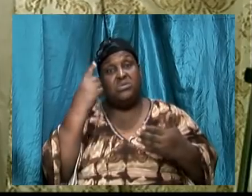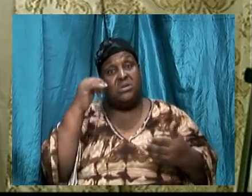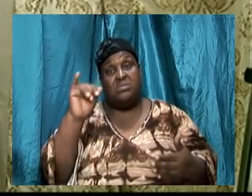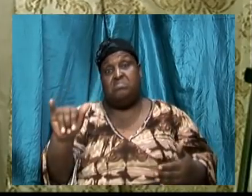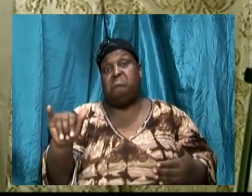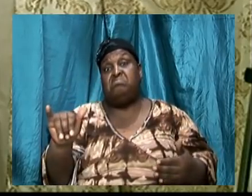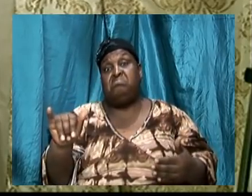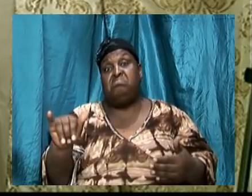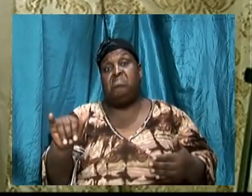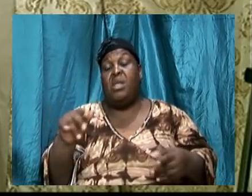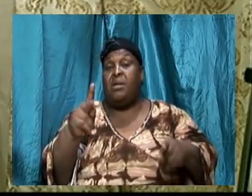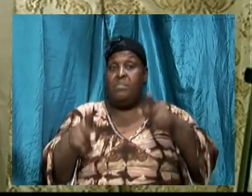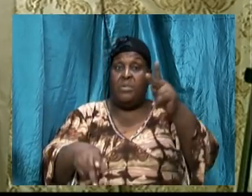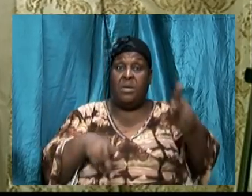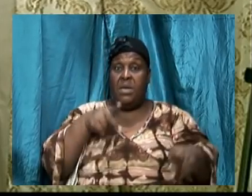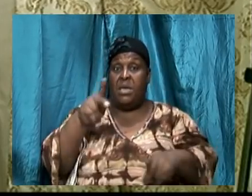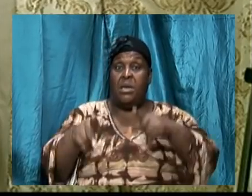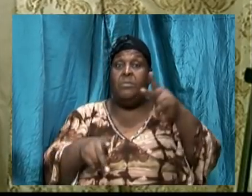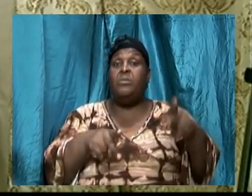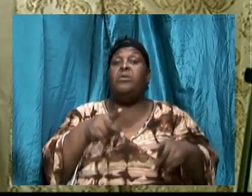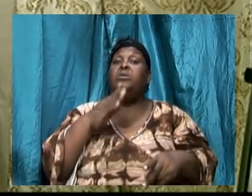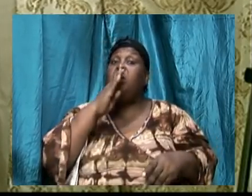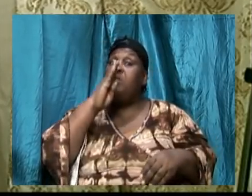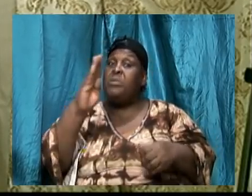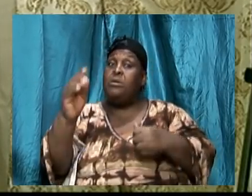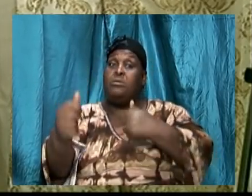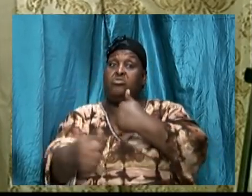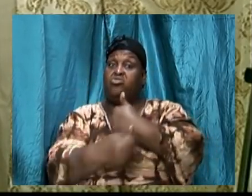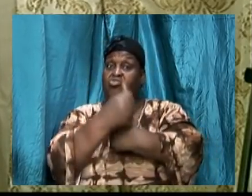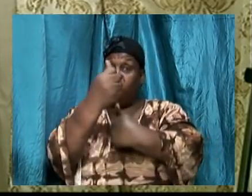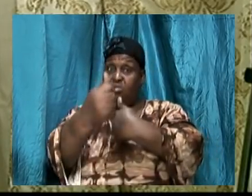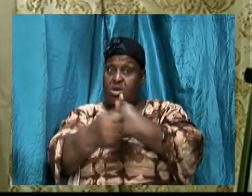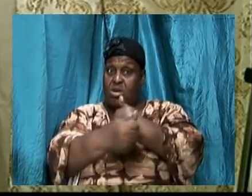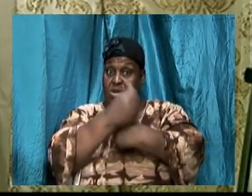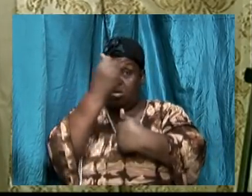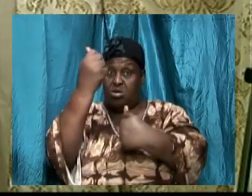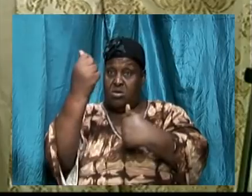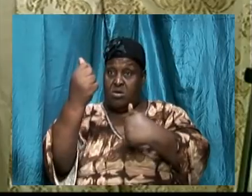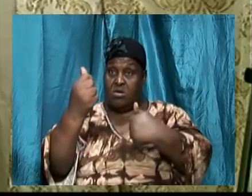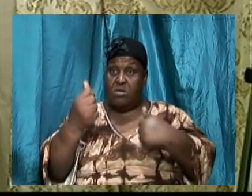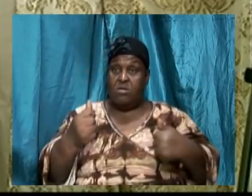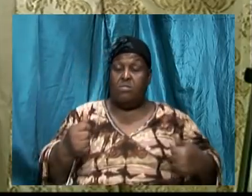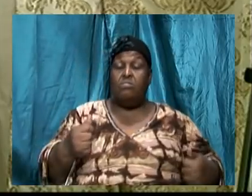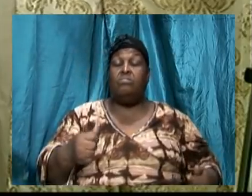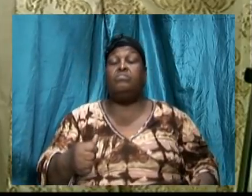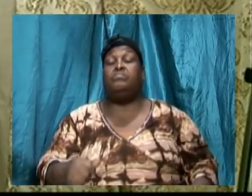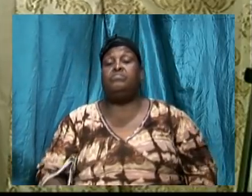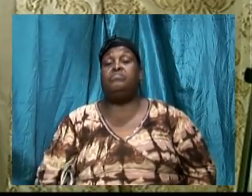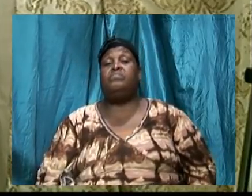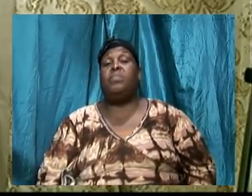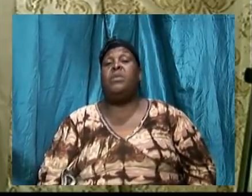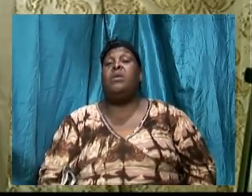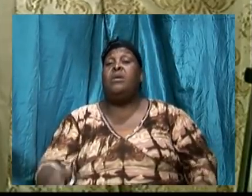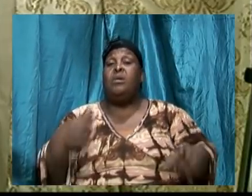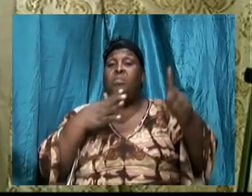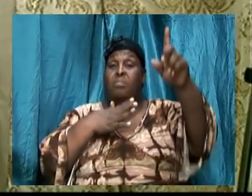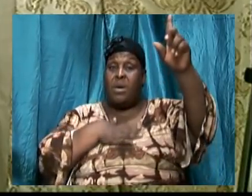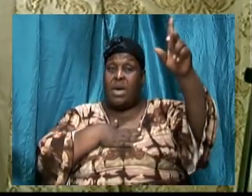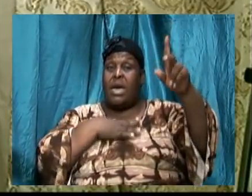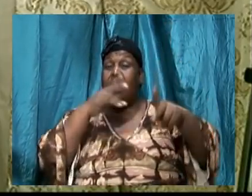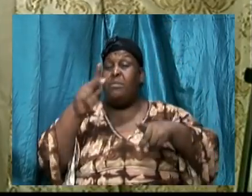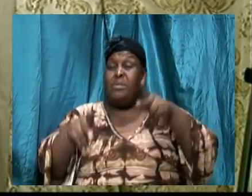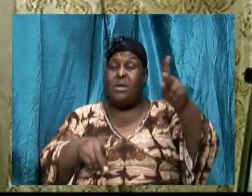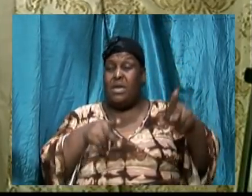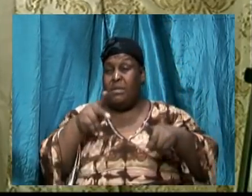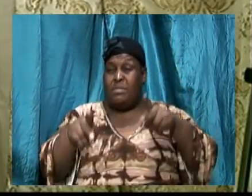the writer couldn't be any plainer when he stated it as such. My people are